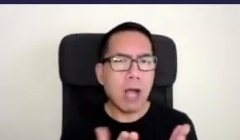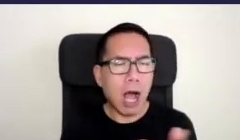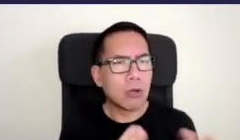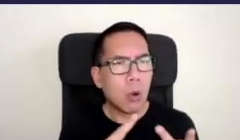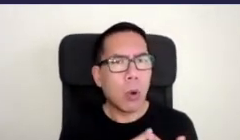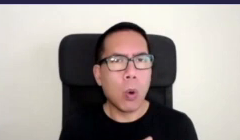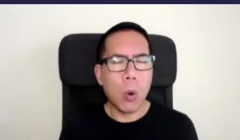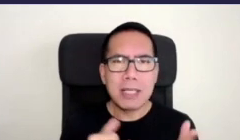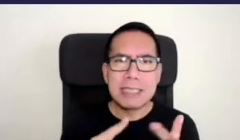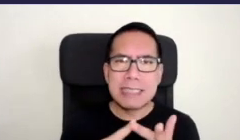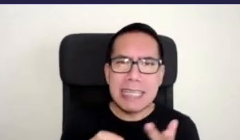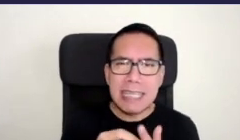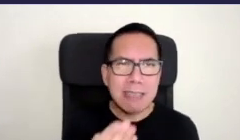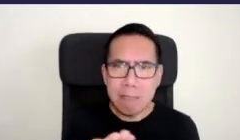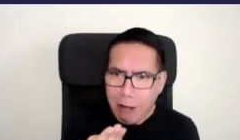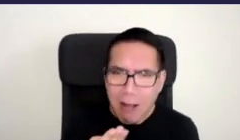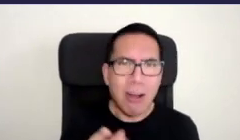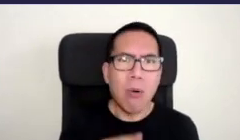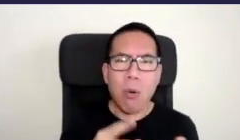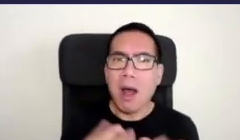it just means so much